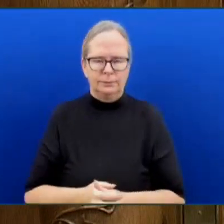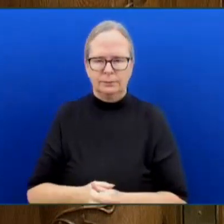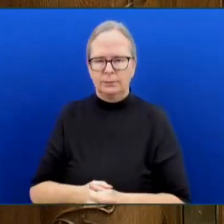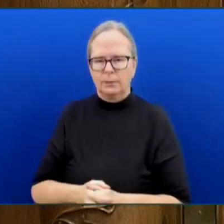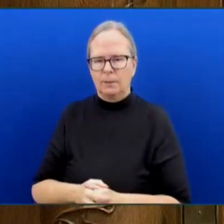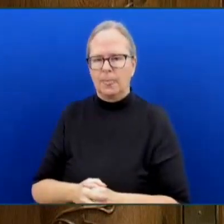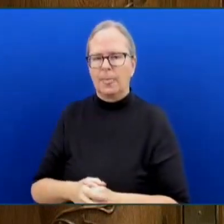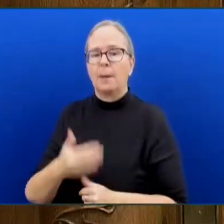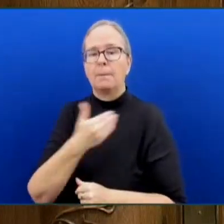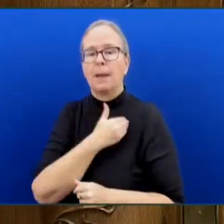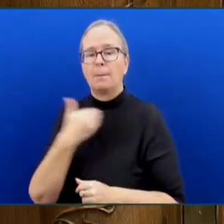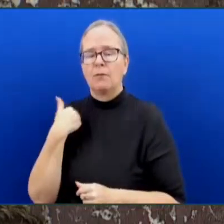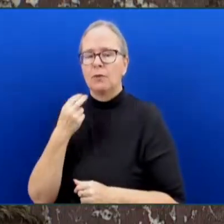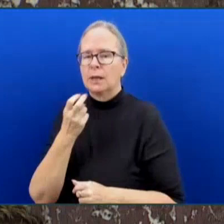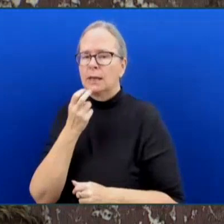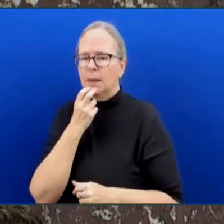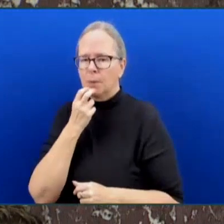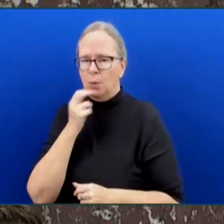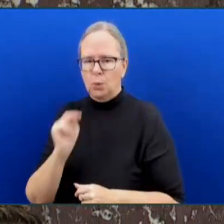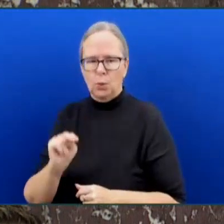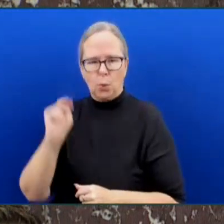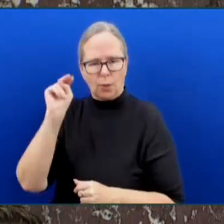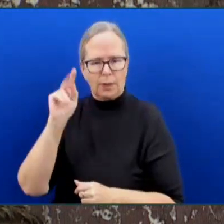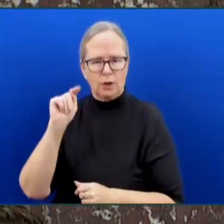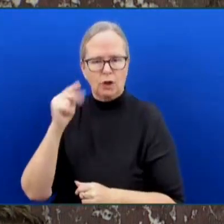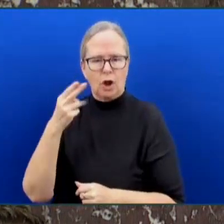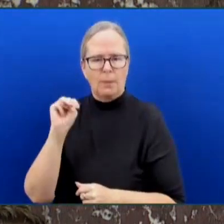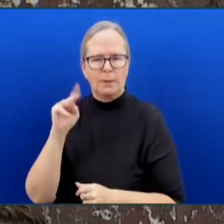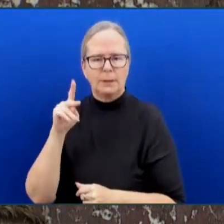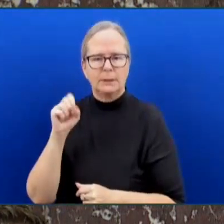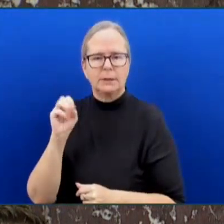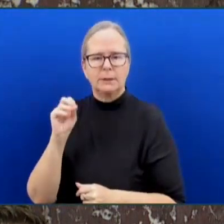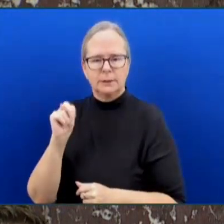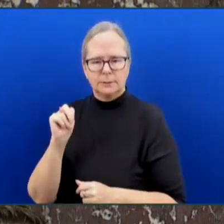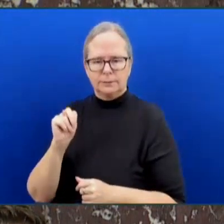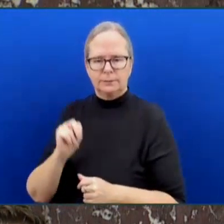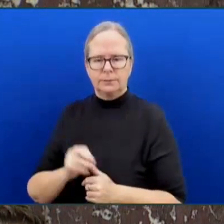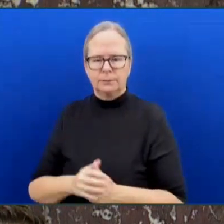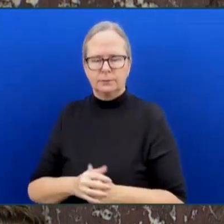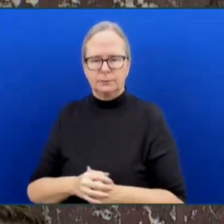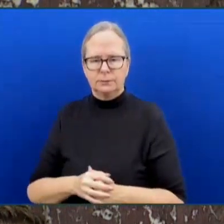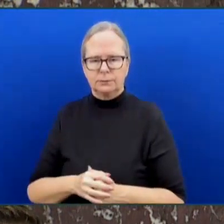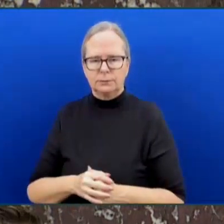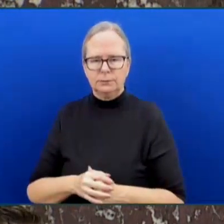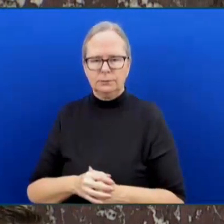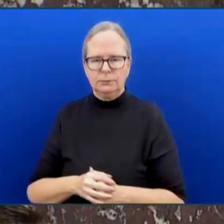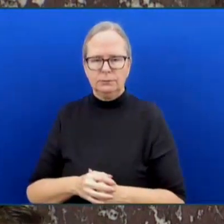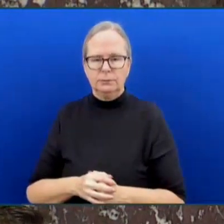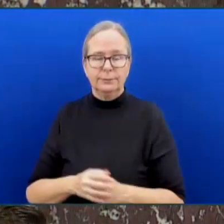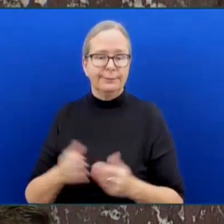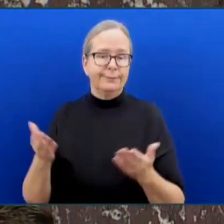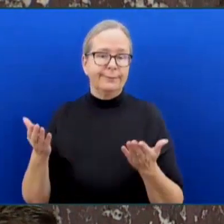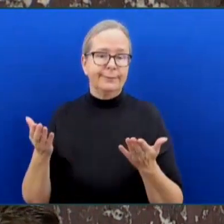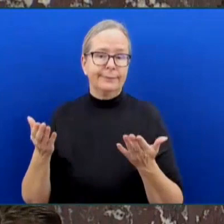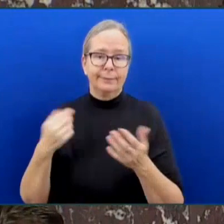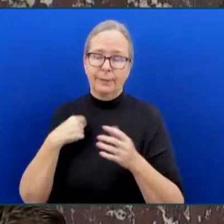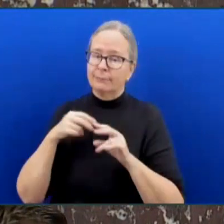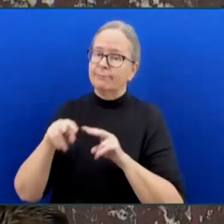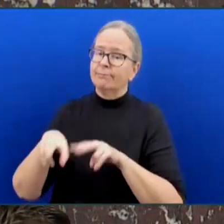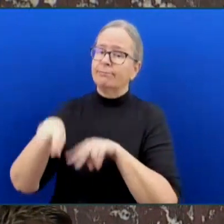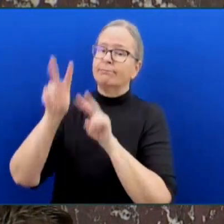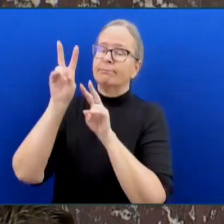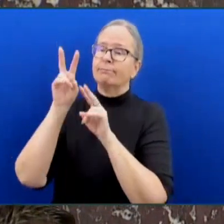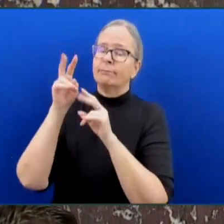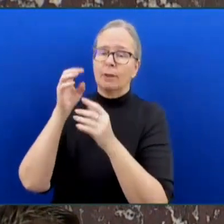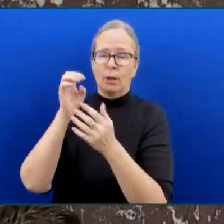Thank you, Mr. Speaker. Well, it's not just the long-time highly respected economists like Jock Finlayson and Ken Peacock that are warning about